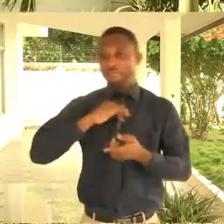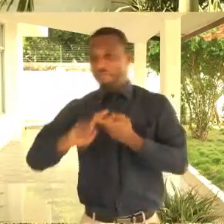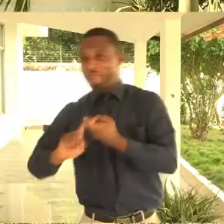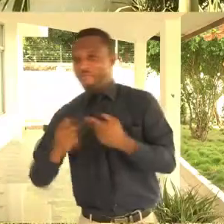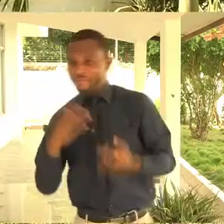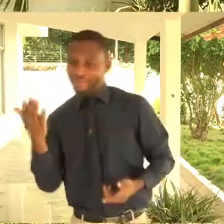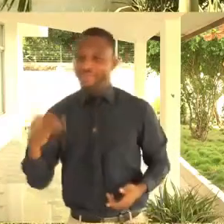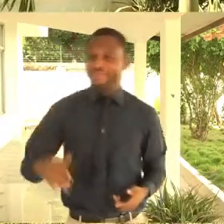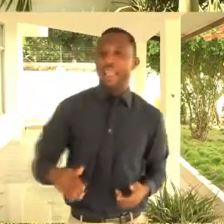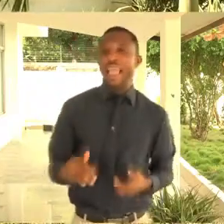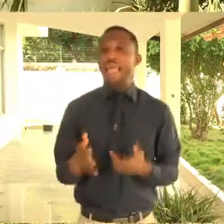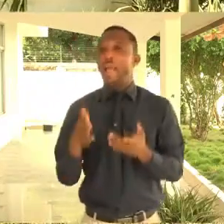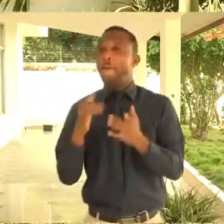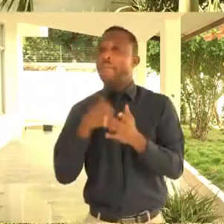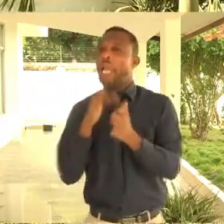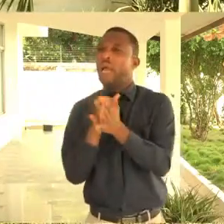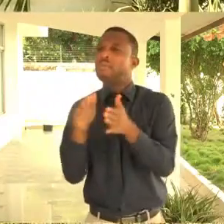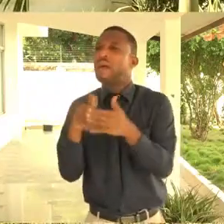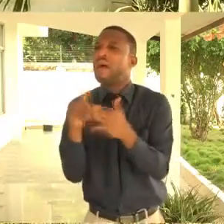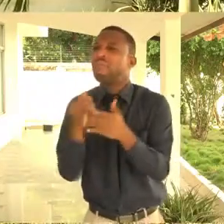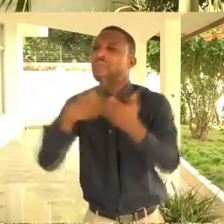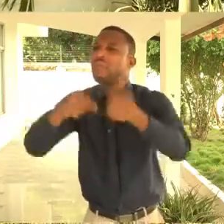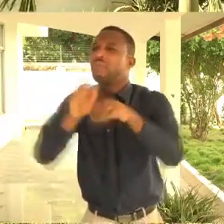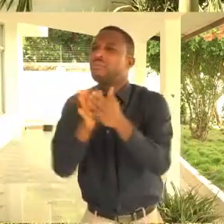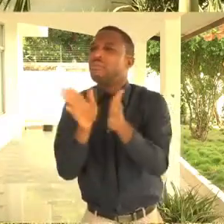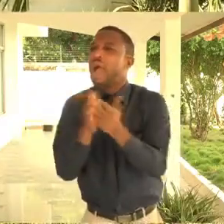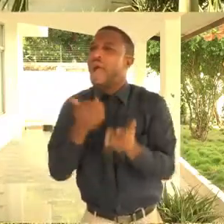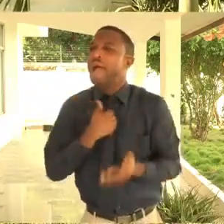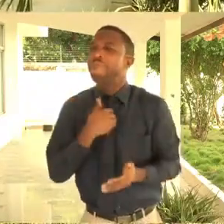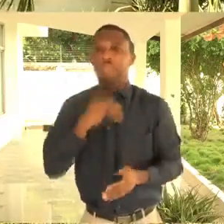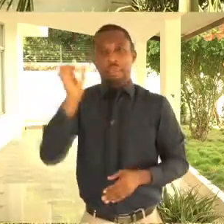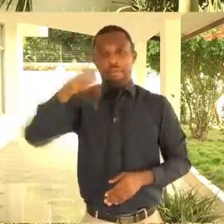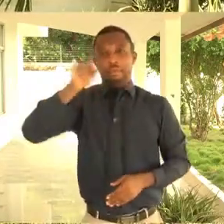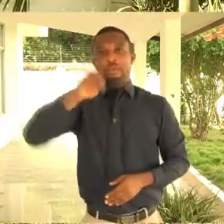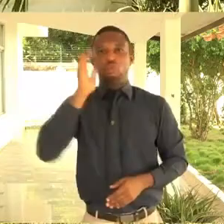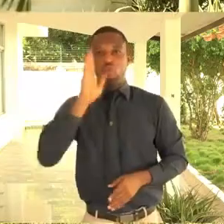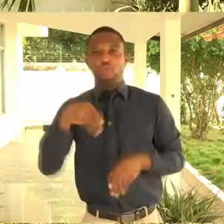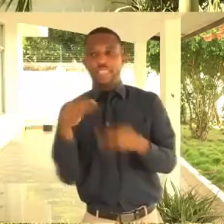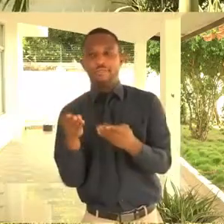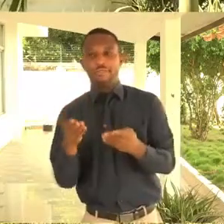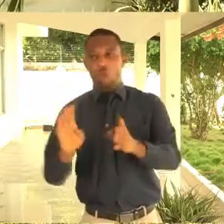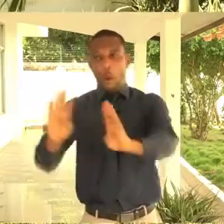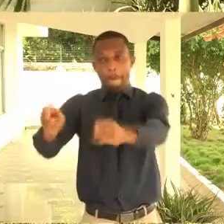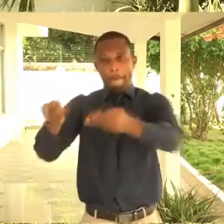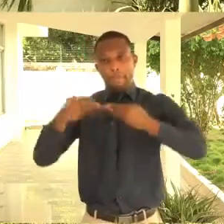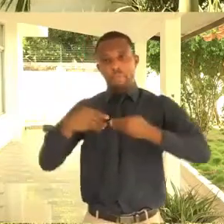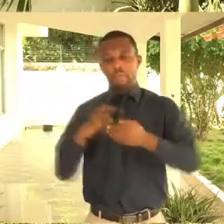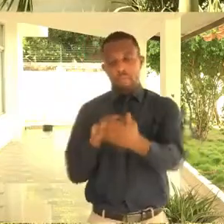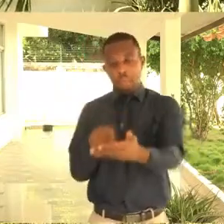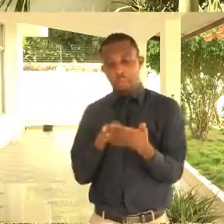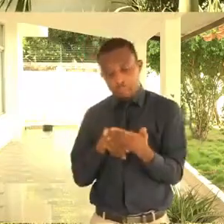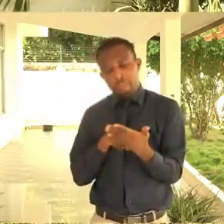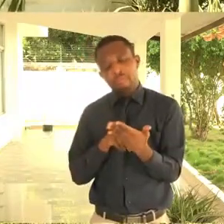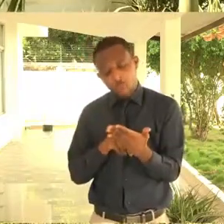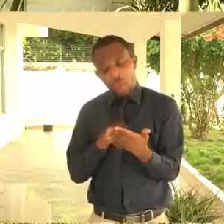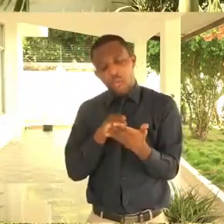And that was it. He taught me everything. He gave me booklets. I went home, learned everything, came back to work. And I stopped,